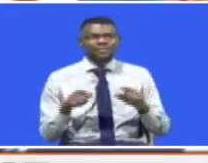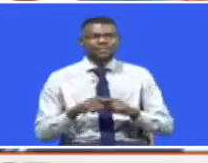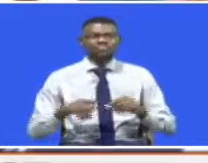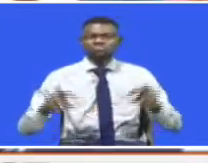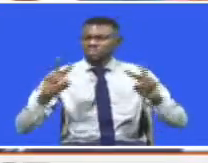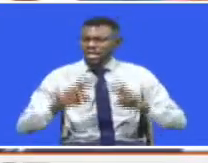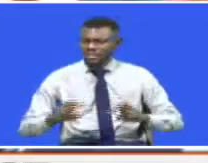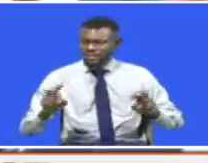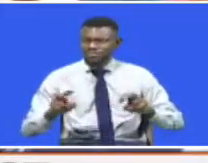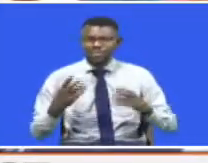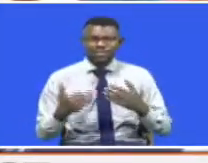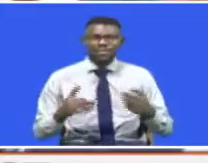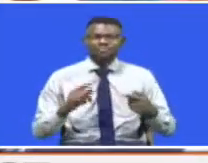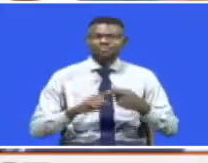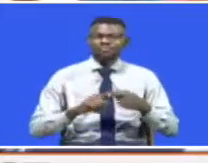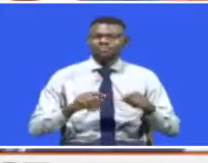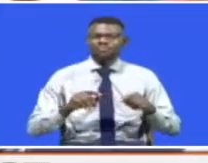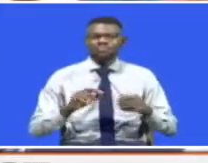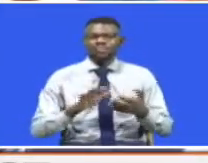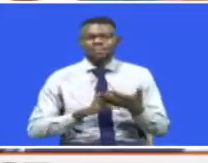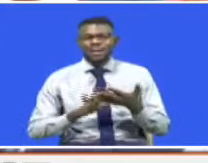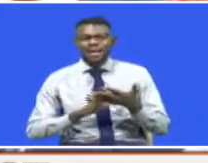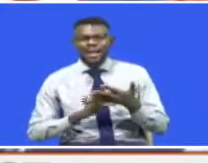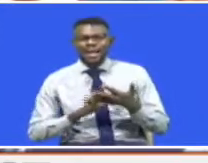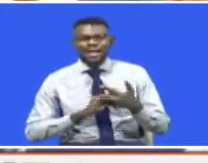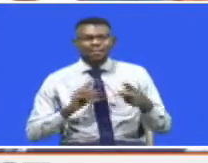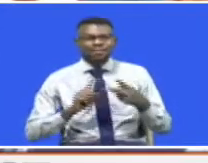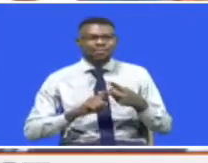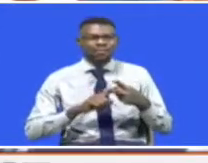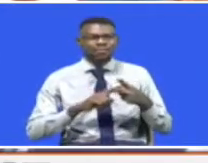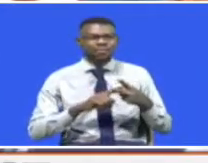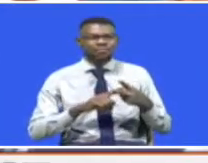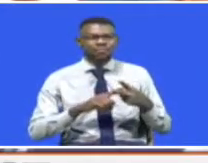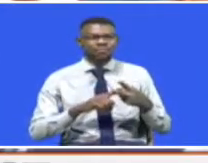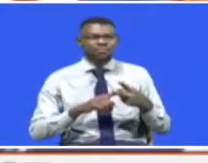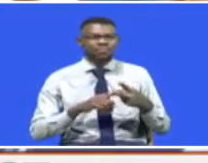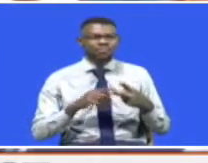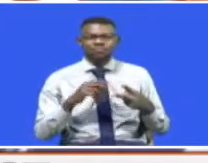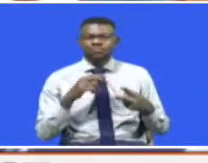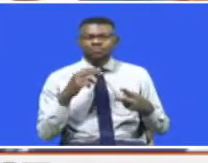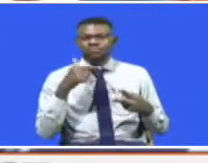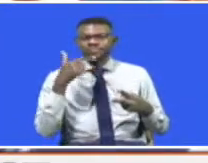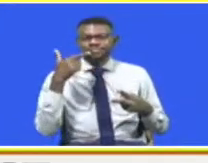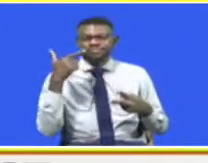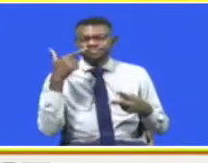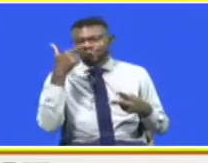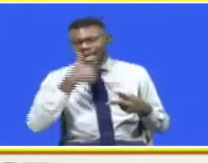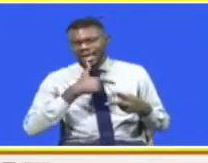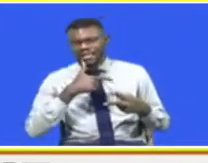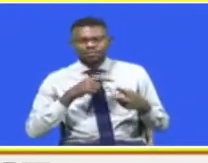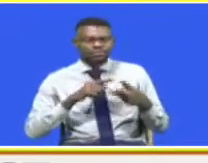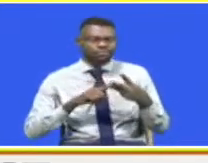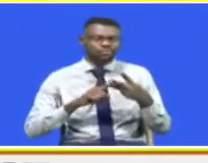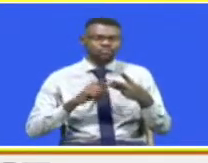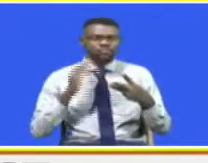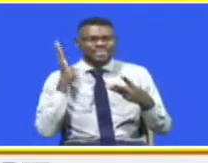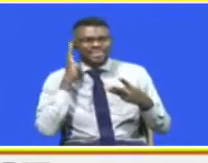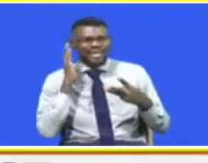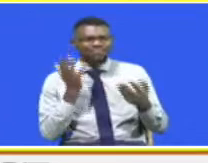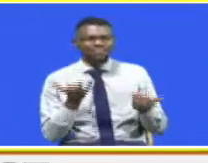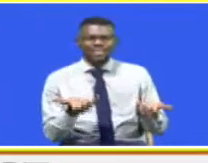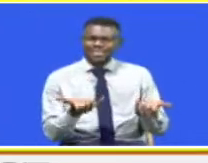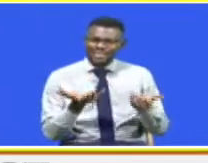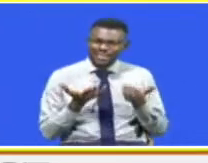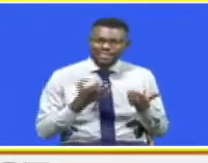like brails, like provisional impaired, the hearing impaired, so the government needs a lot of resources.